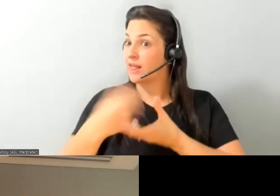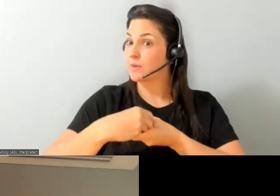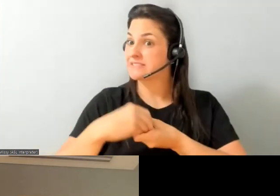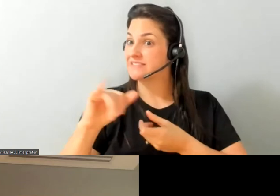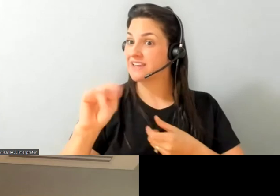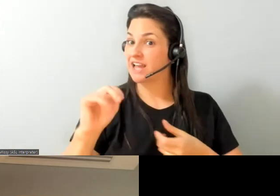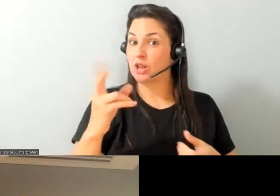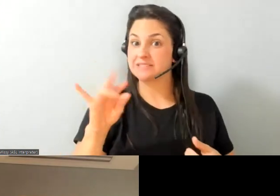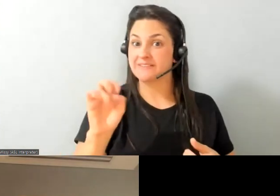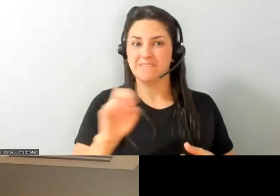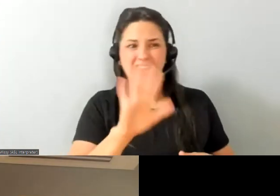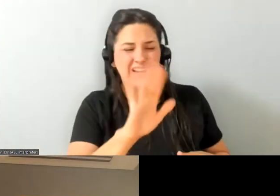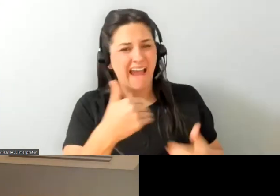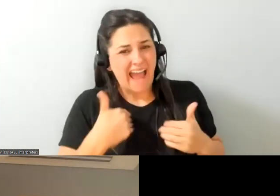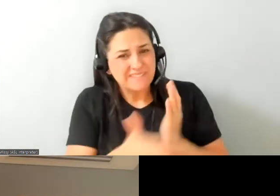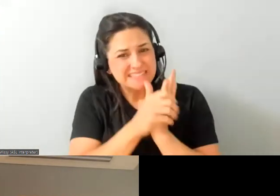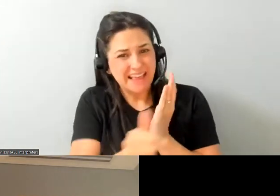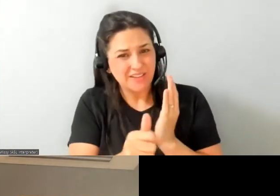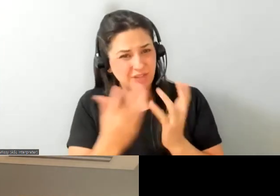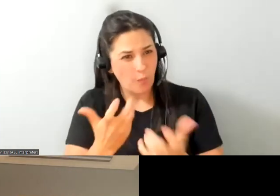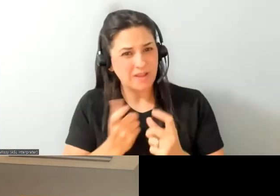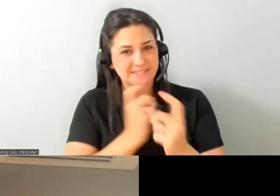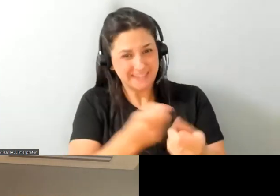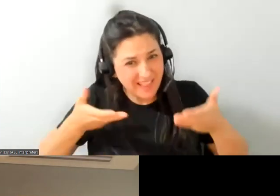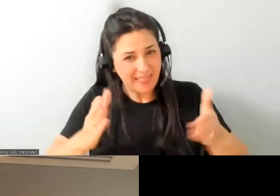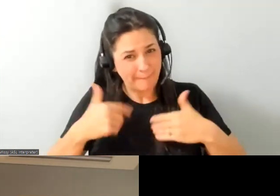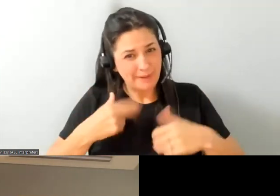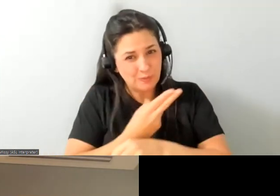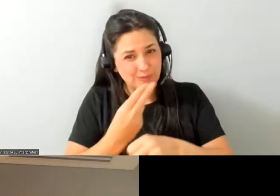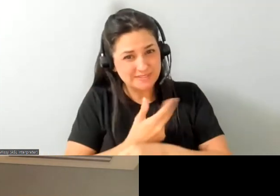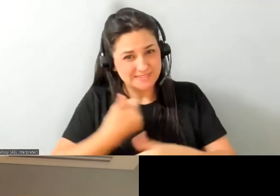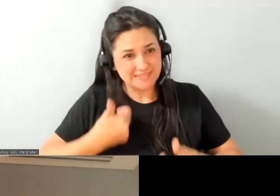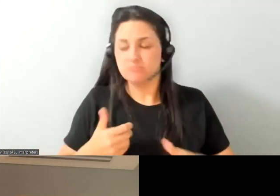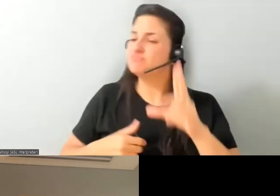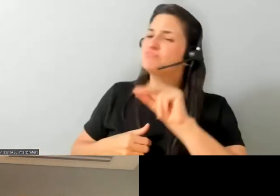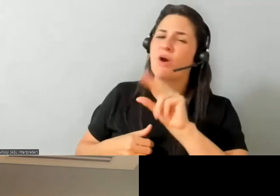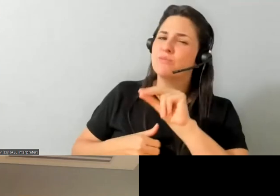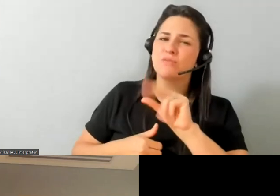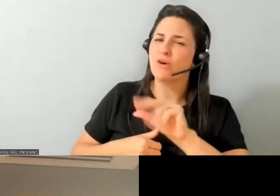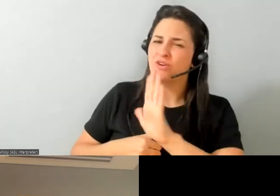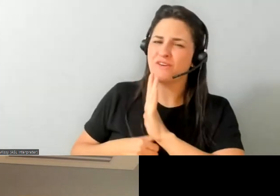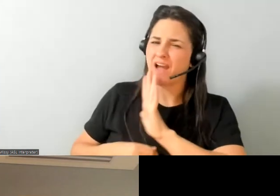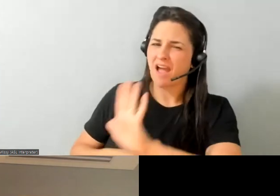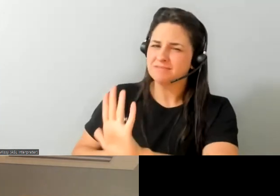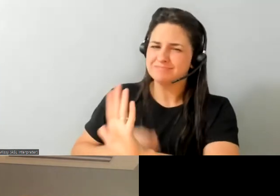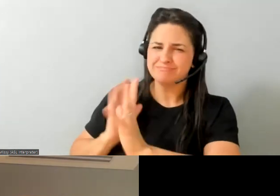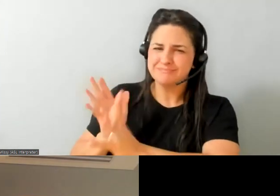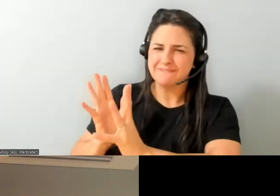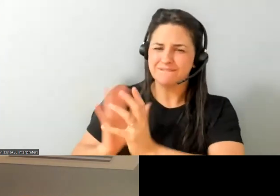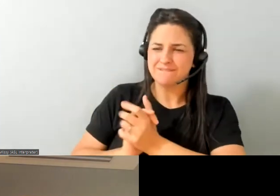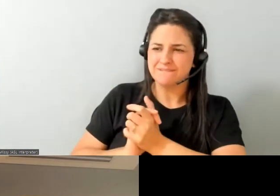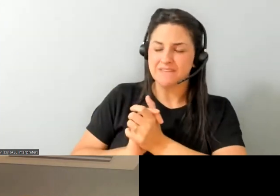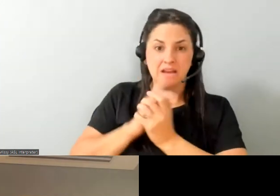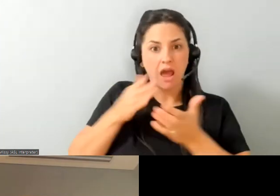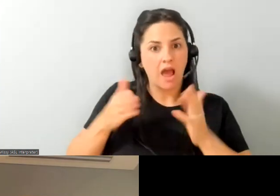i have all these skills i want to give to you let me give them and they're just like no no you're fine right they're not allowing job